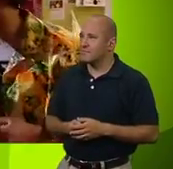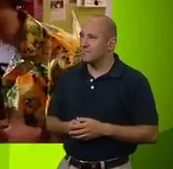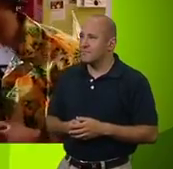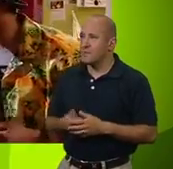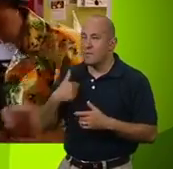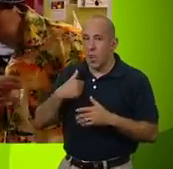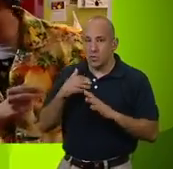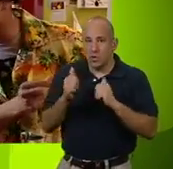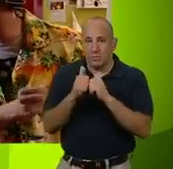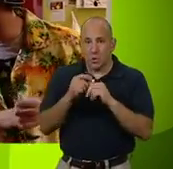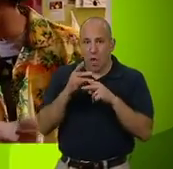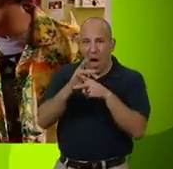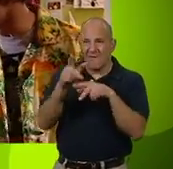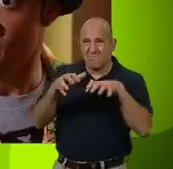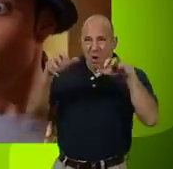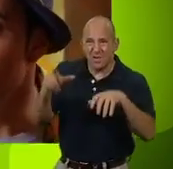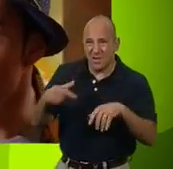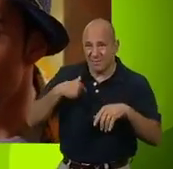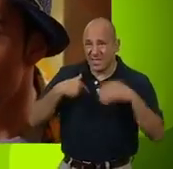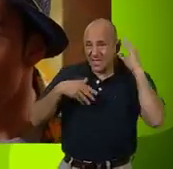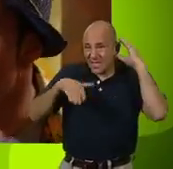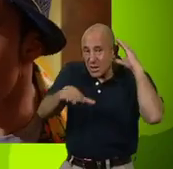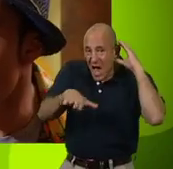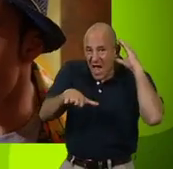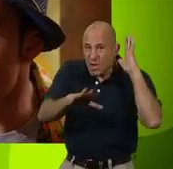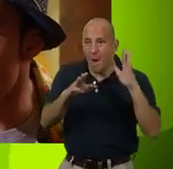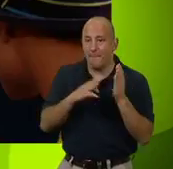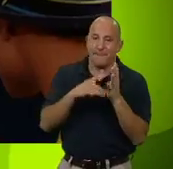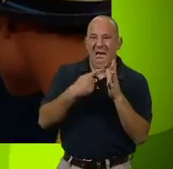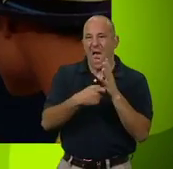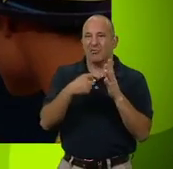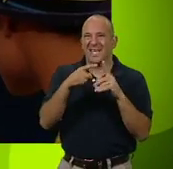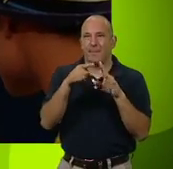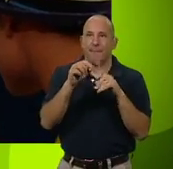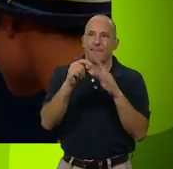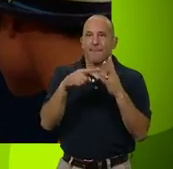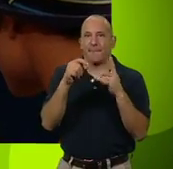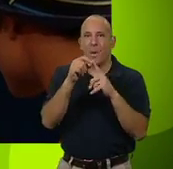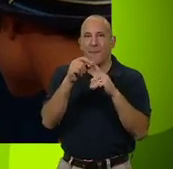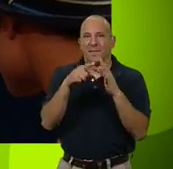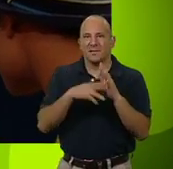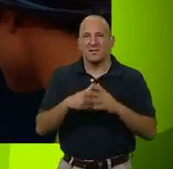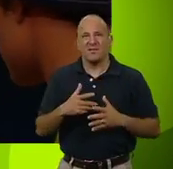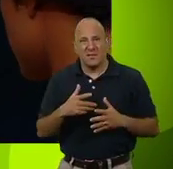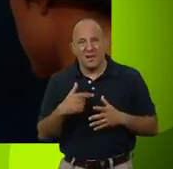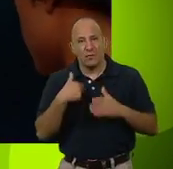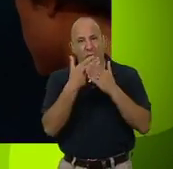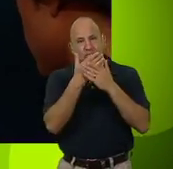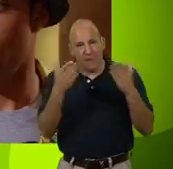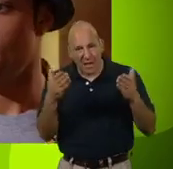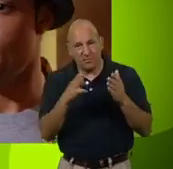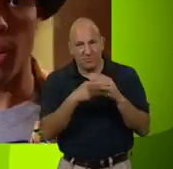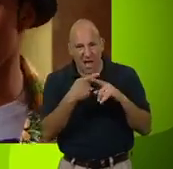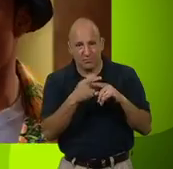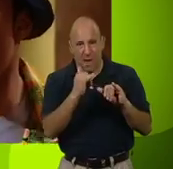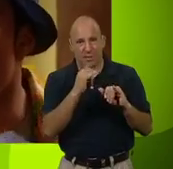I am not equipped to look after that monster. I'm a DJ, not Mary Poppins. If we treat Max with respect, he'll soon see things from our point of view.